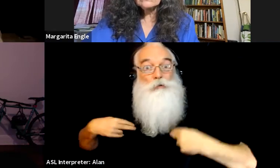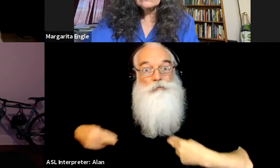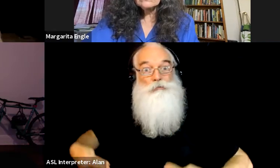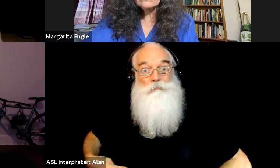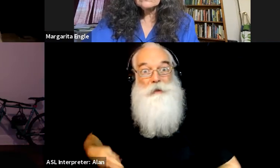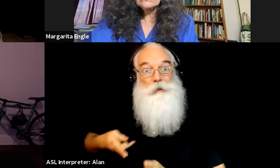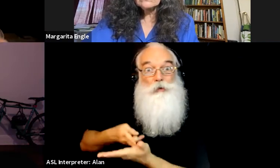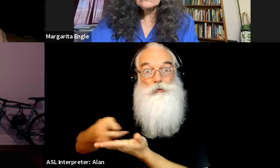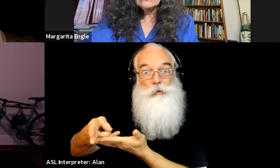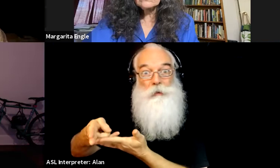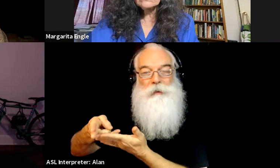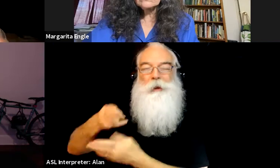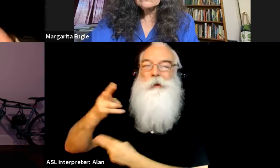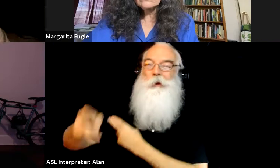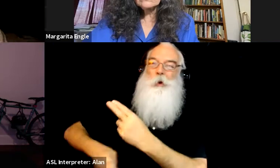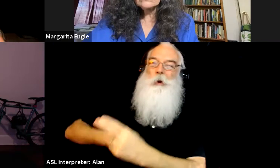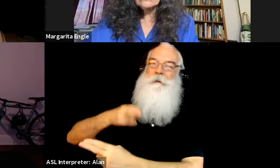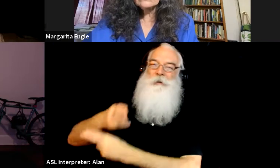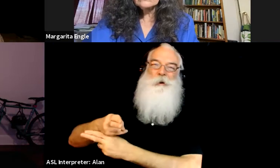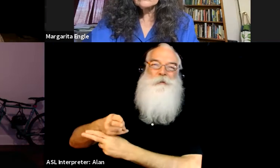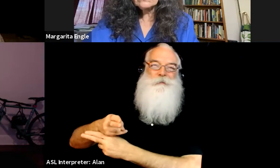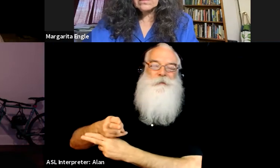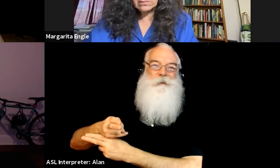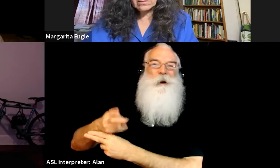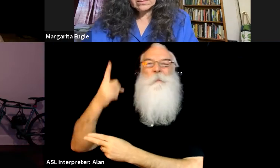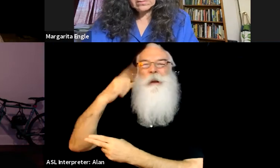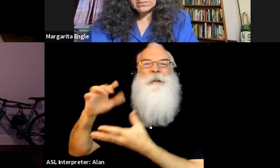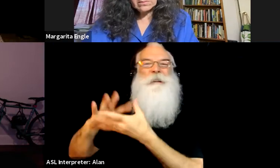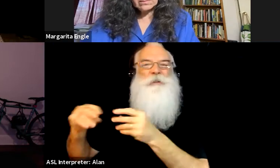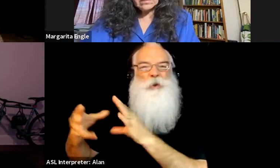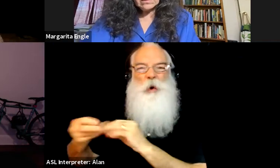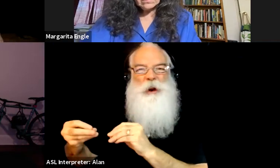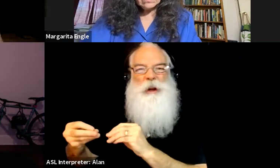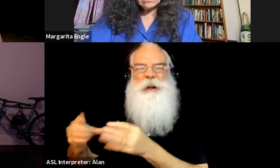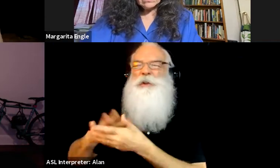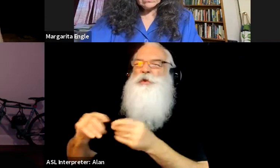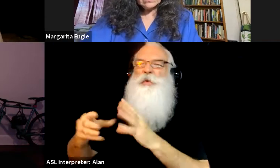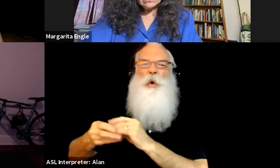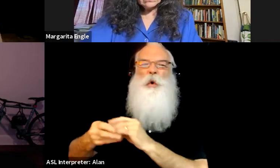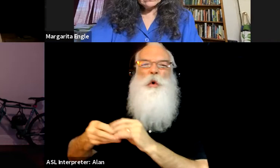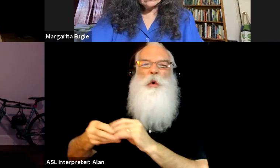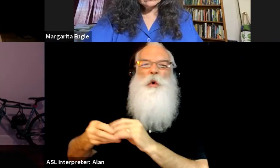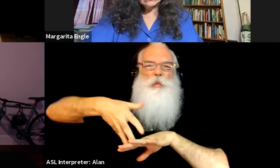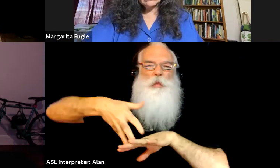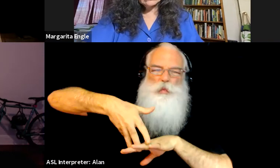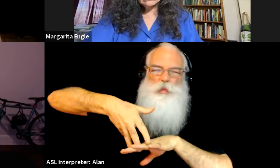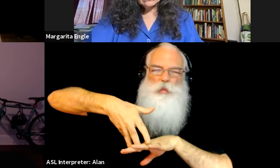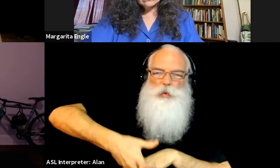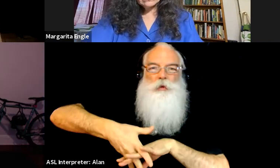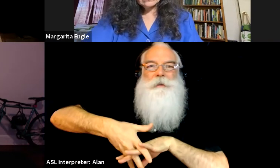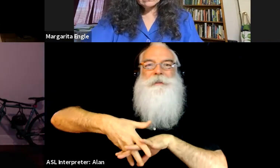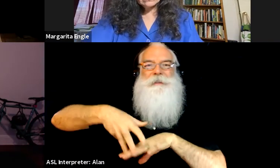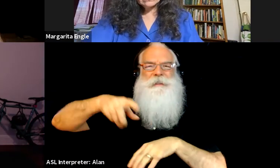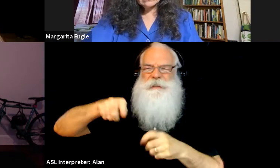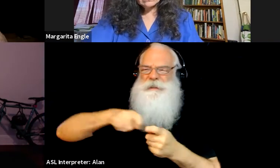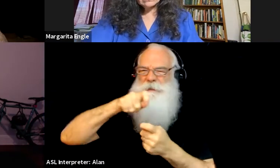specific stories, stories that are rooted in place and time, particular culture and with particular language. And